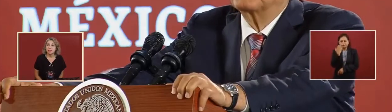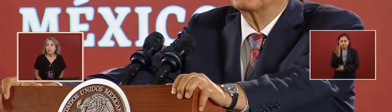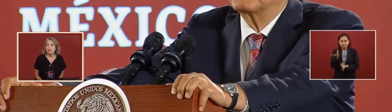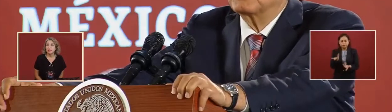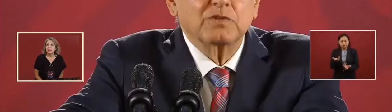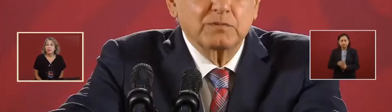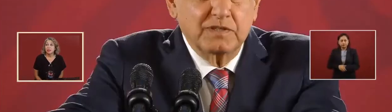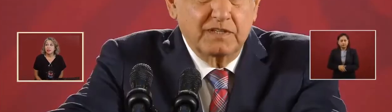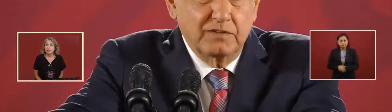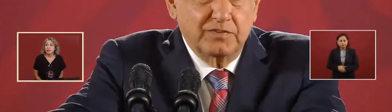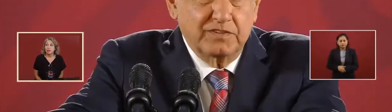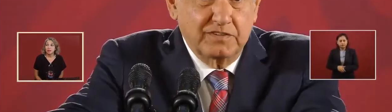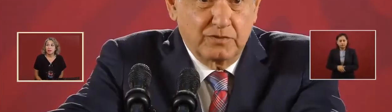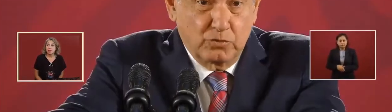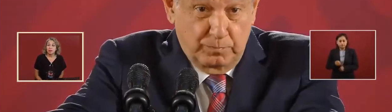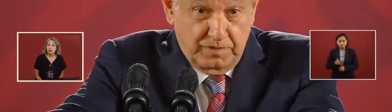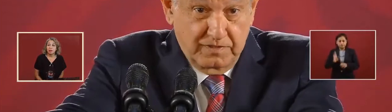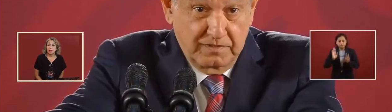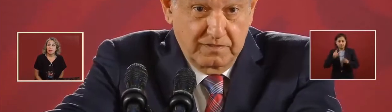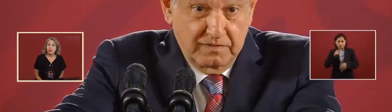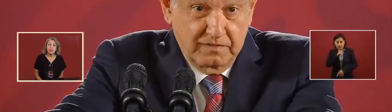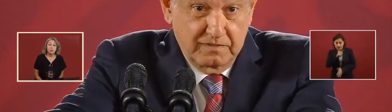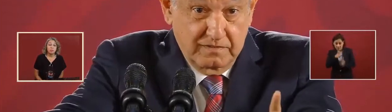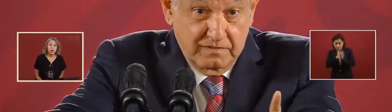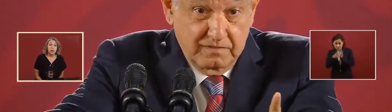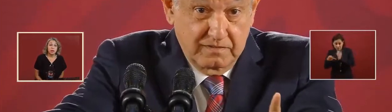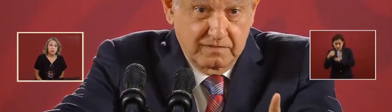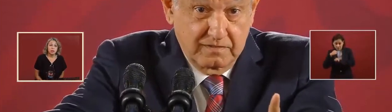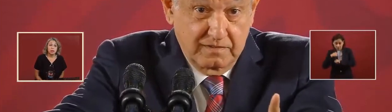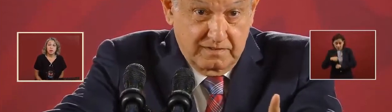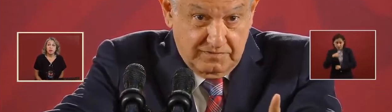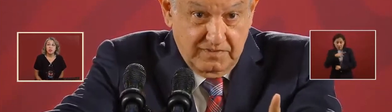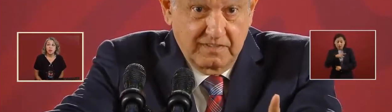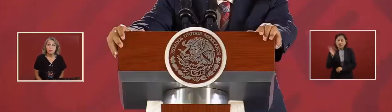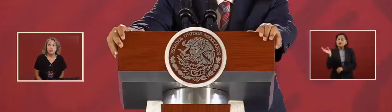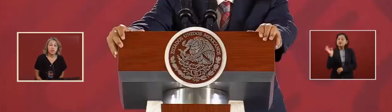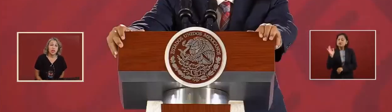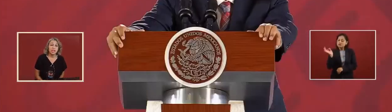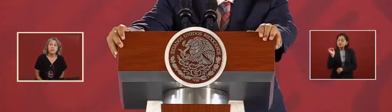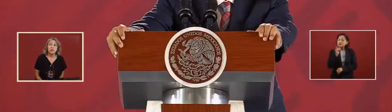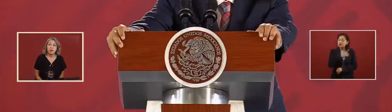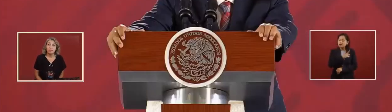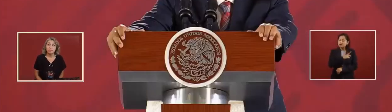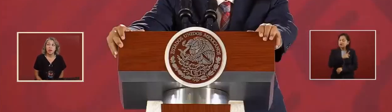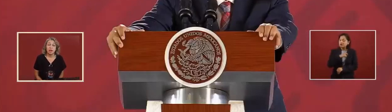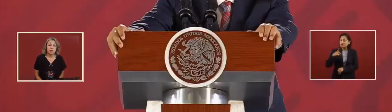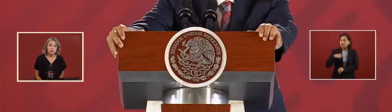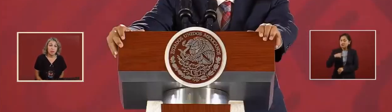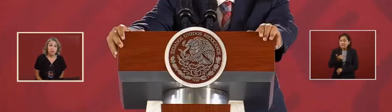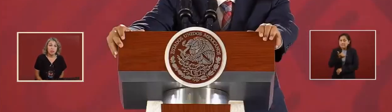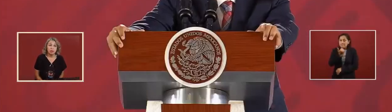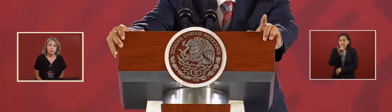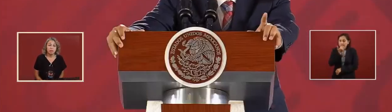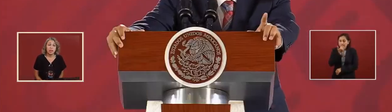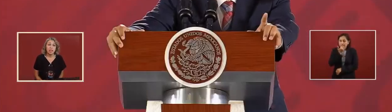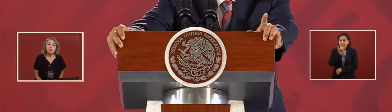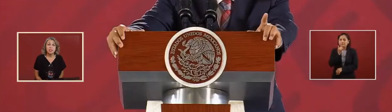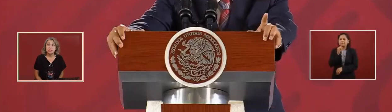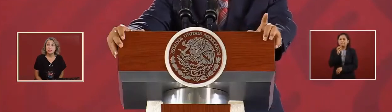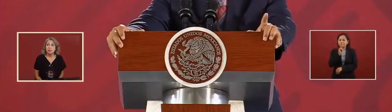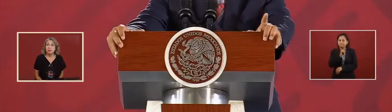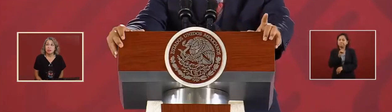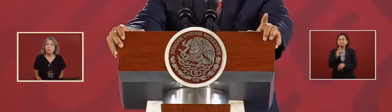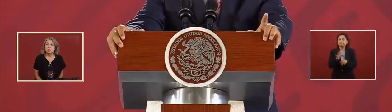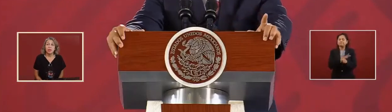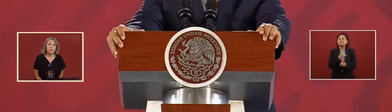Because newspaper should ask for forgiveness, because they were the ones that